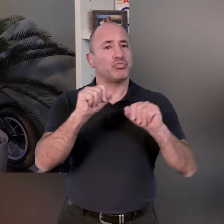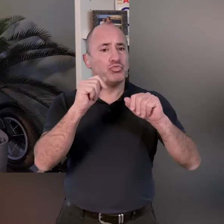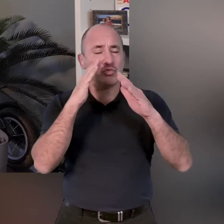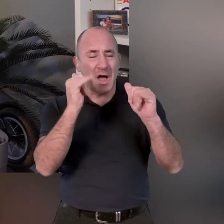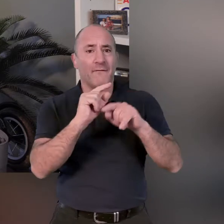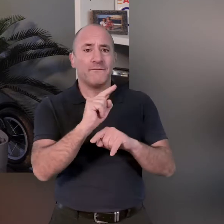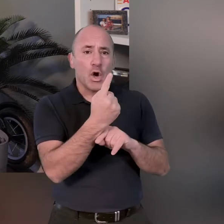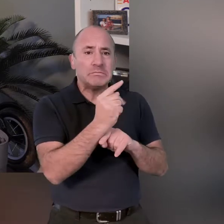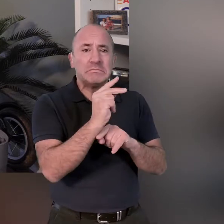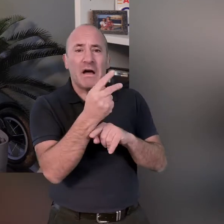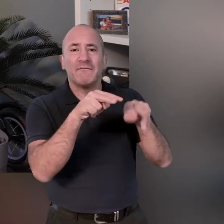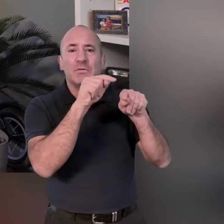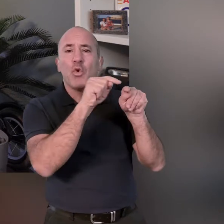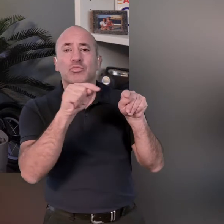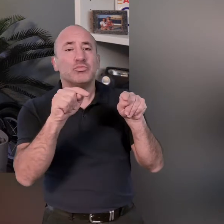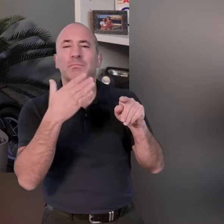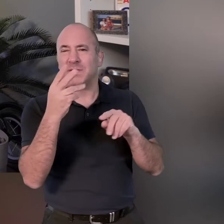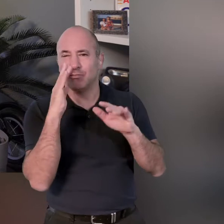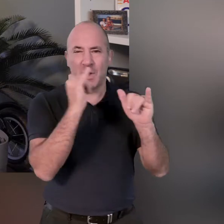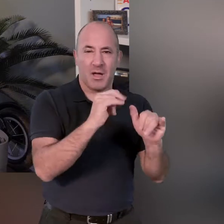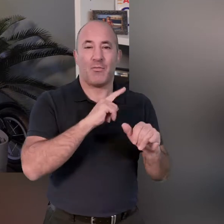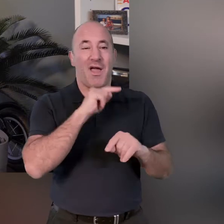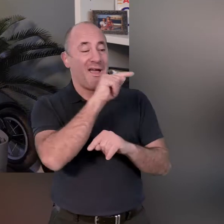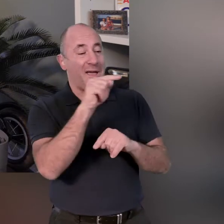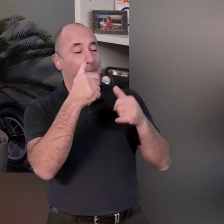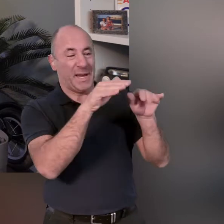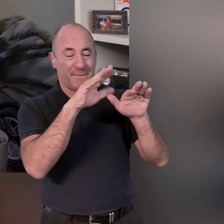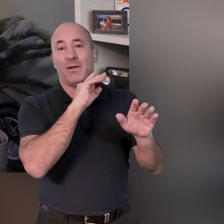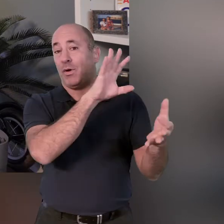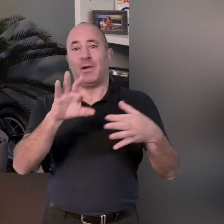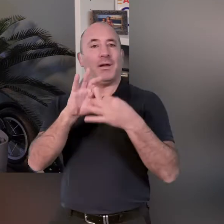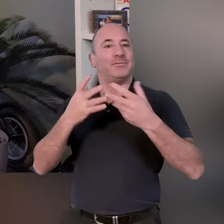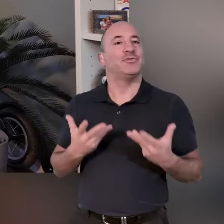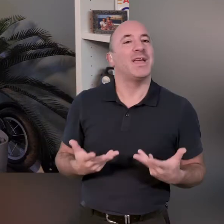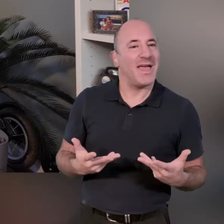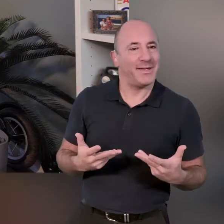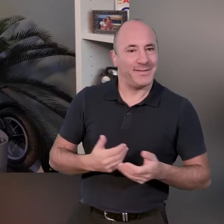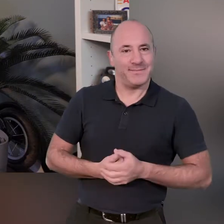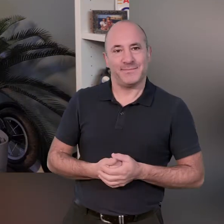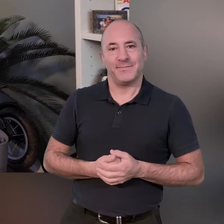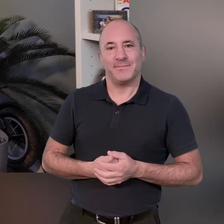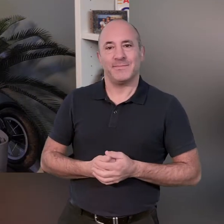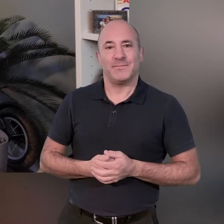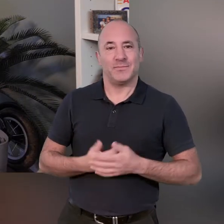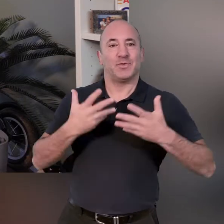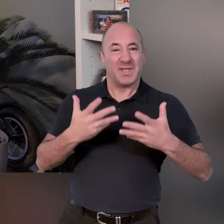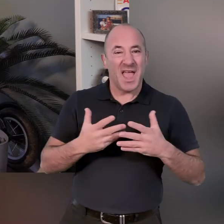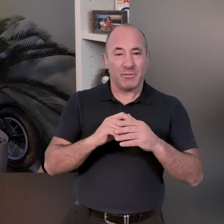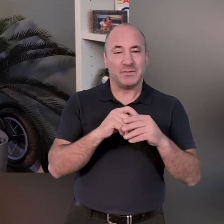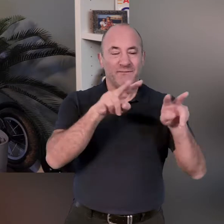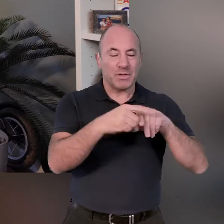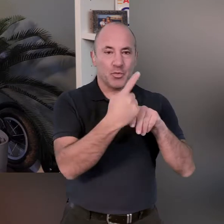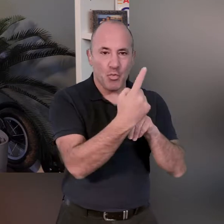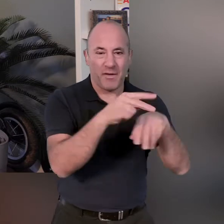now if you haven't already checked out the first two videos please do that because we'll be going over some stuff that we have done in those videos and